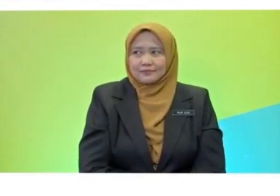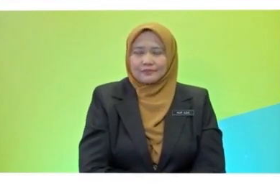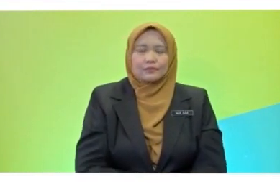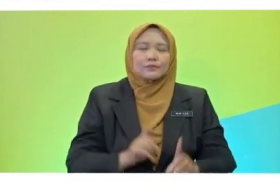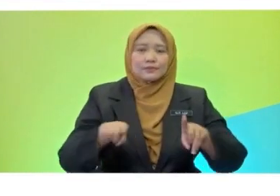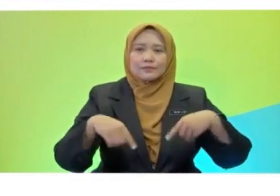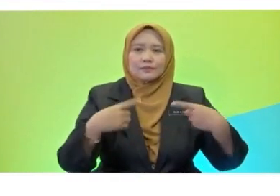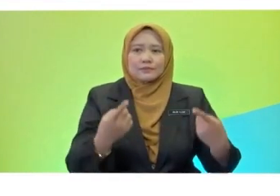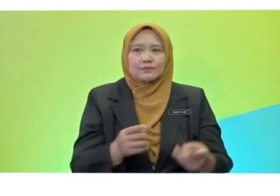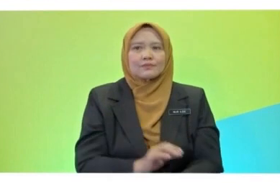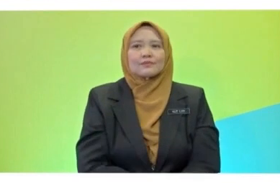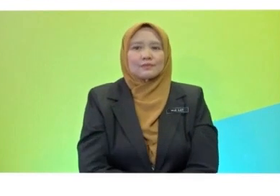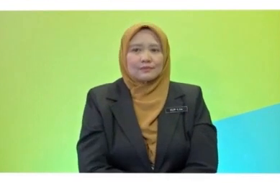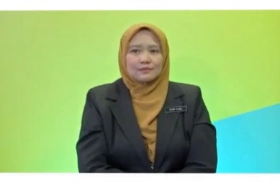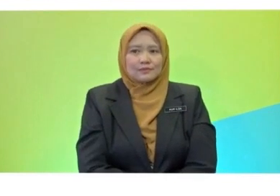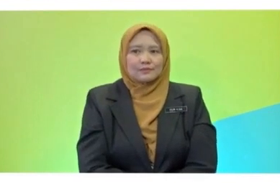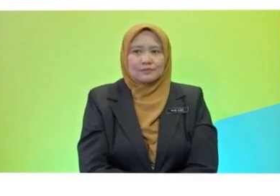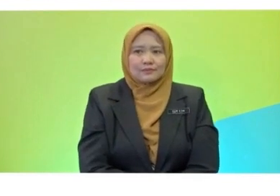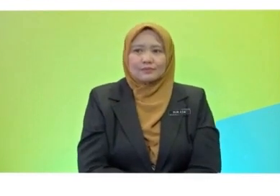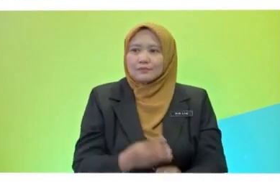move on to the next one. Okay.